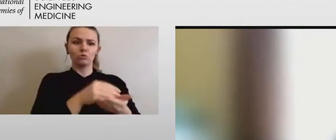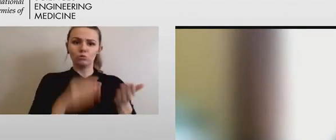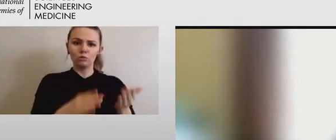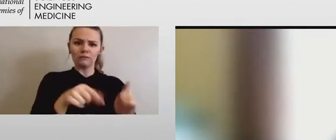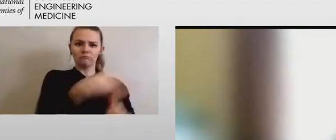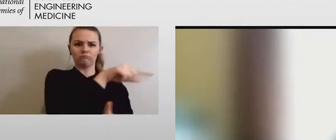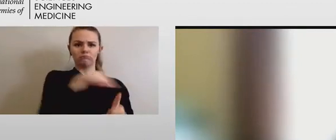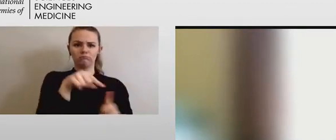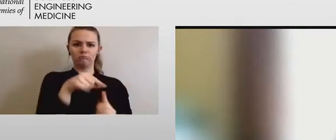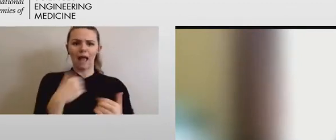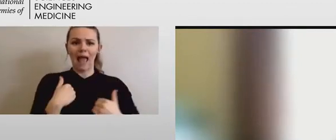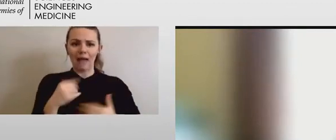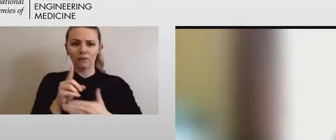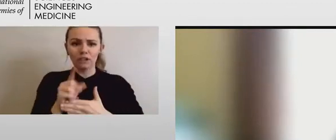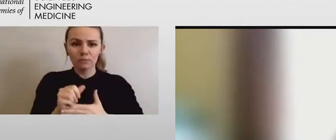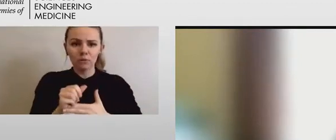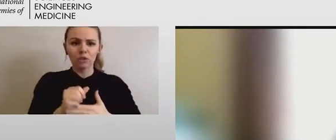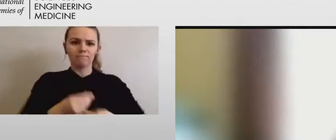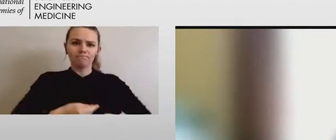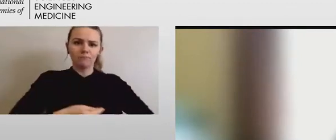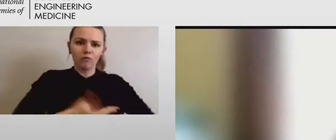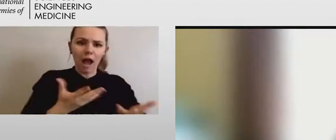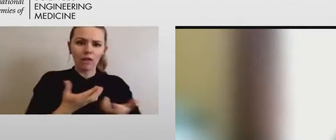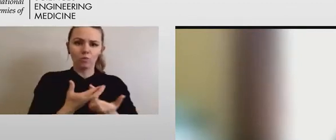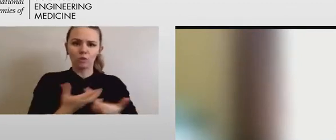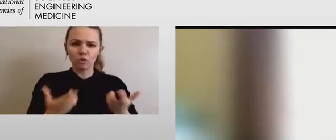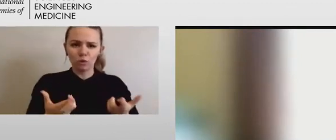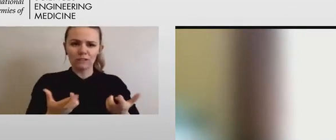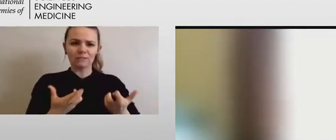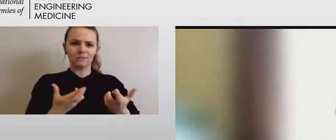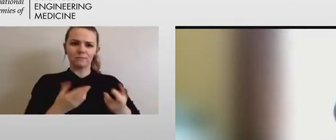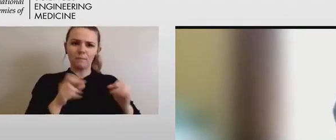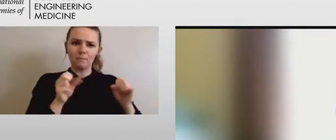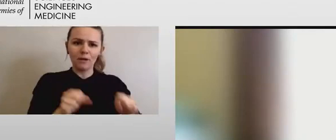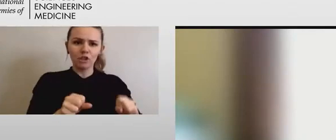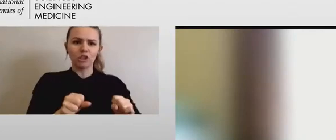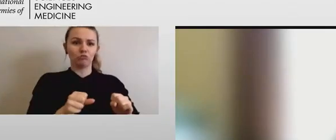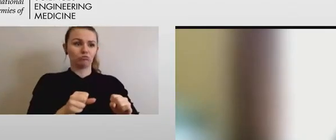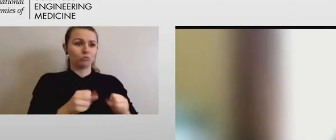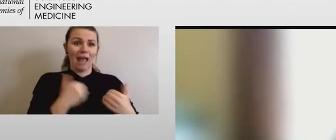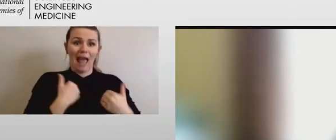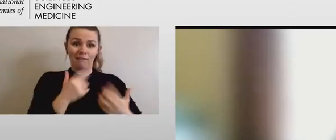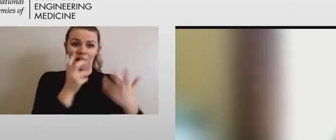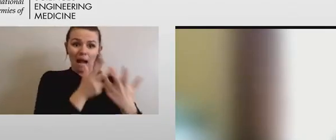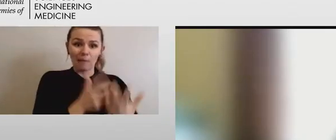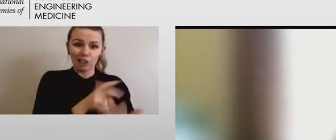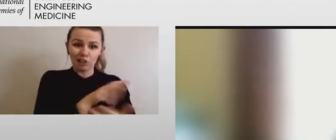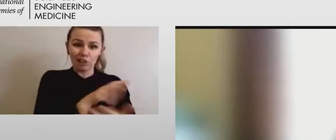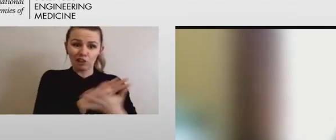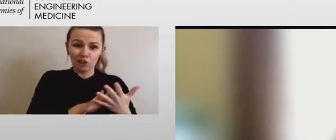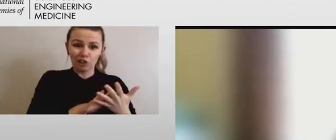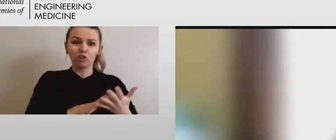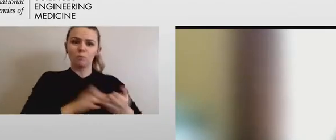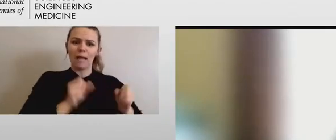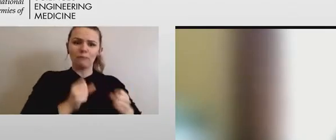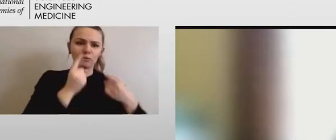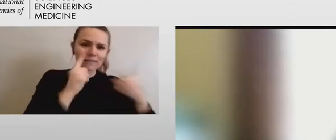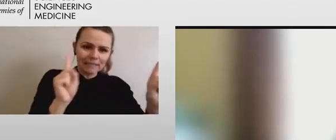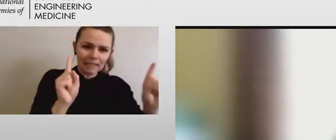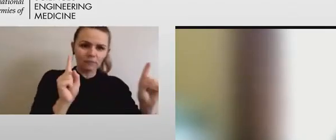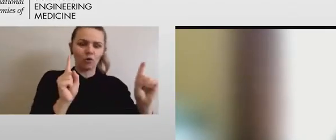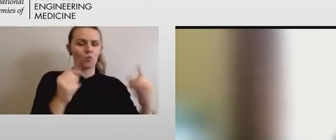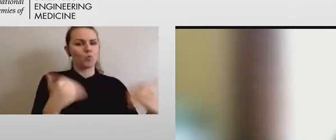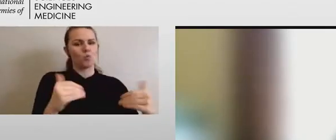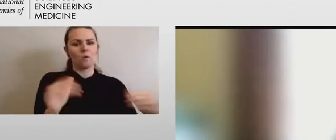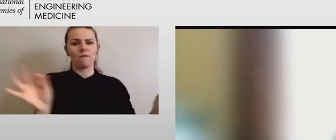possible is important to be a successful and undergraduate STEM education and very critical